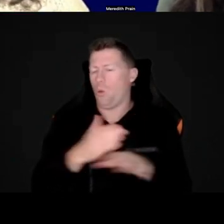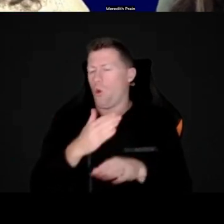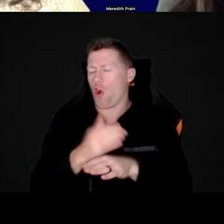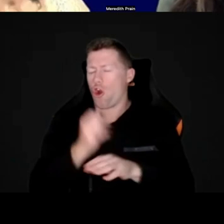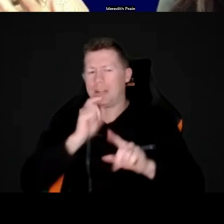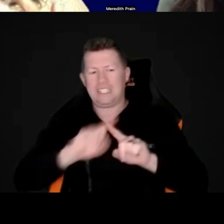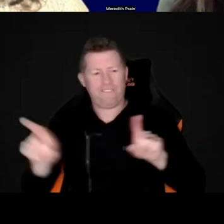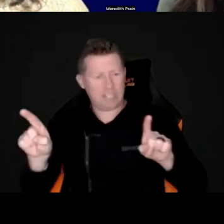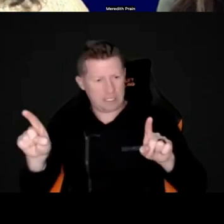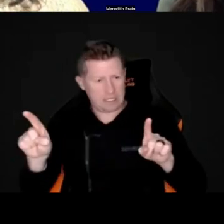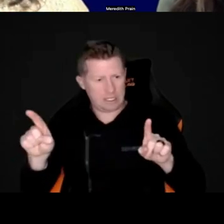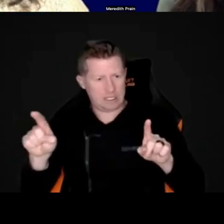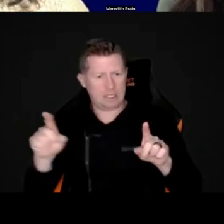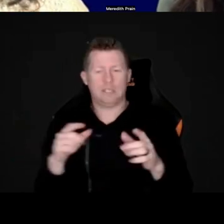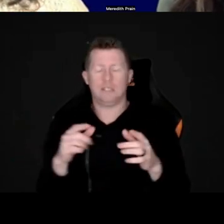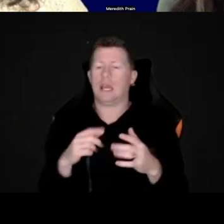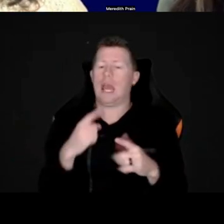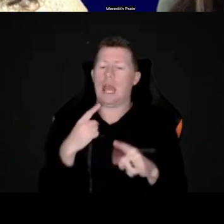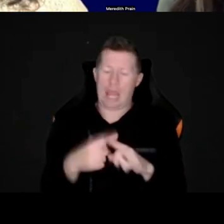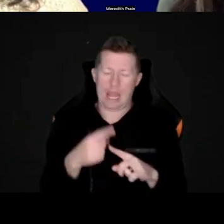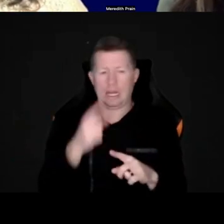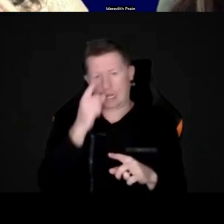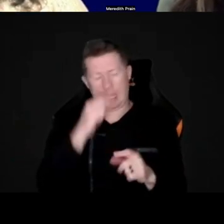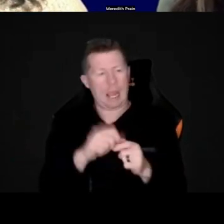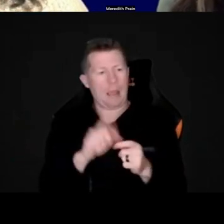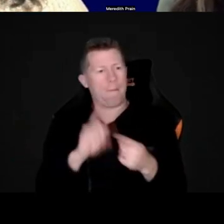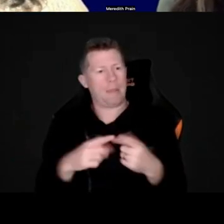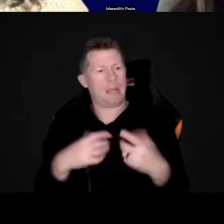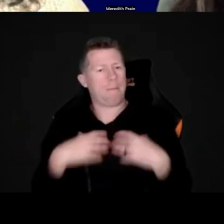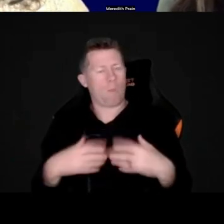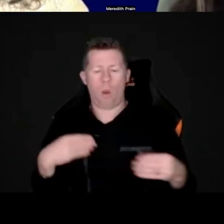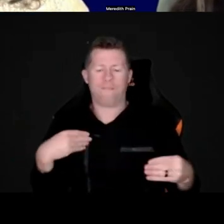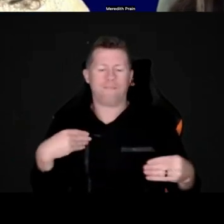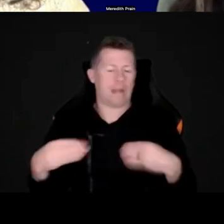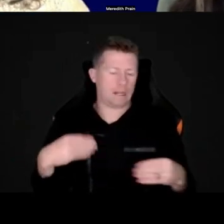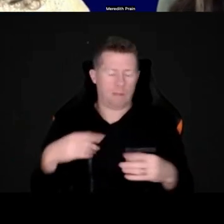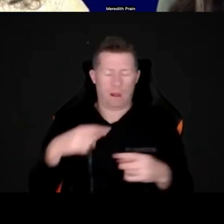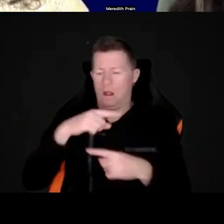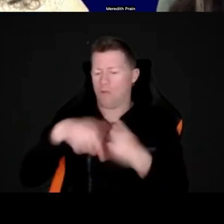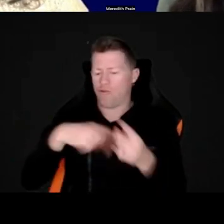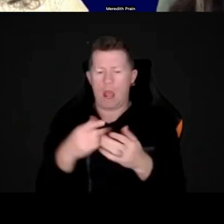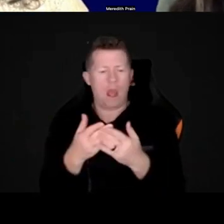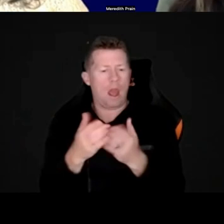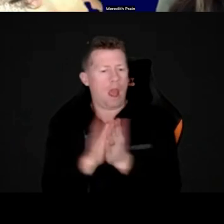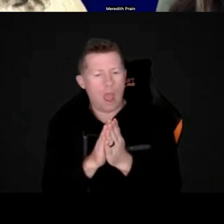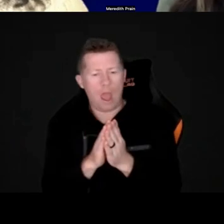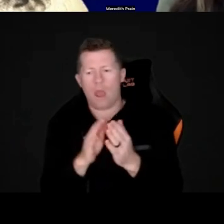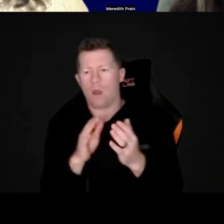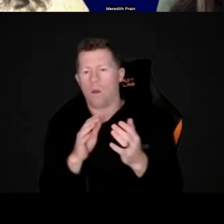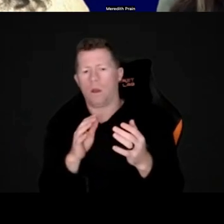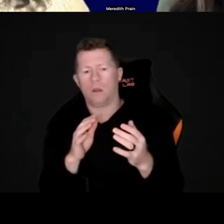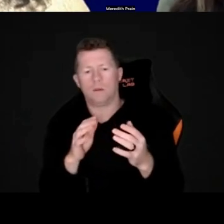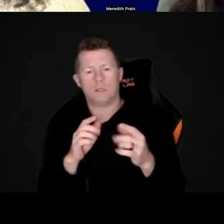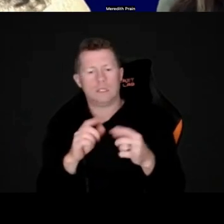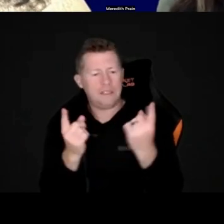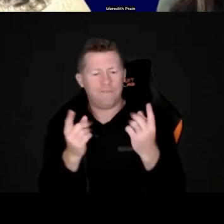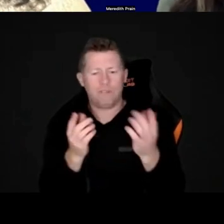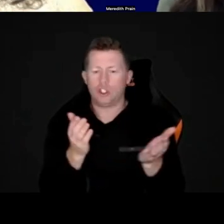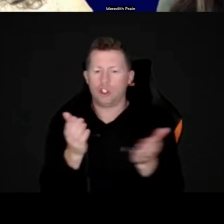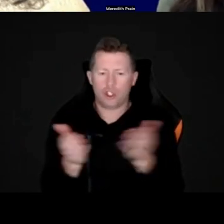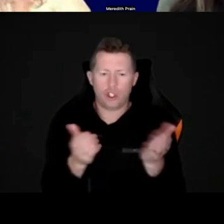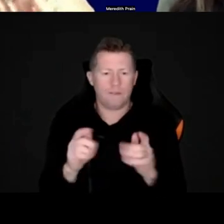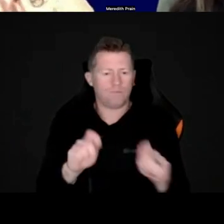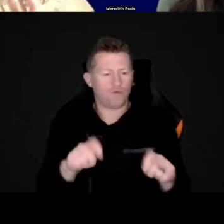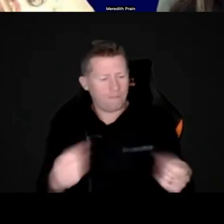um, differently, and they're able to be a little bit more flexible, um, in the range of services that they're, that they're